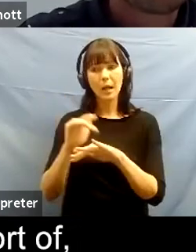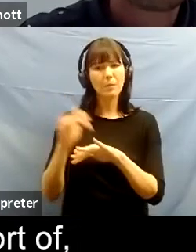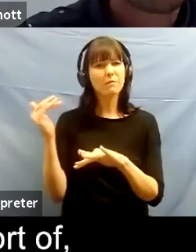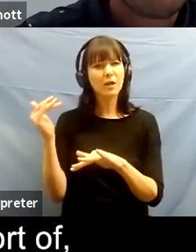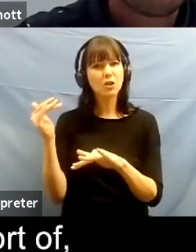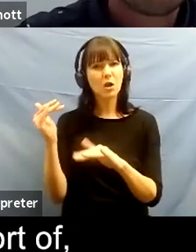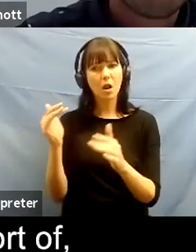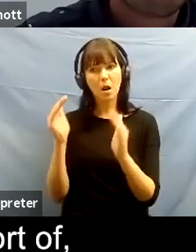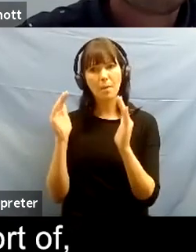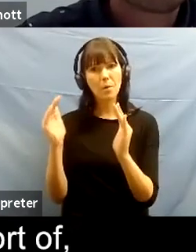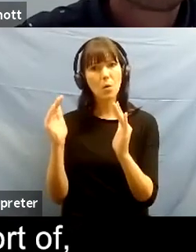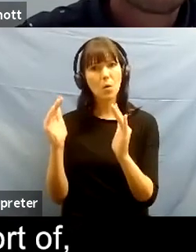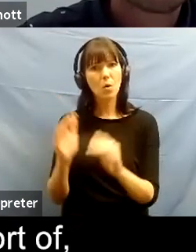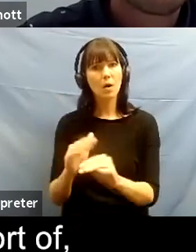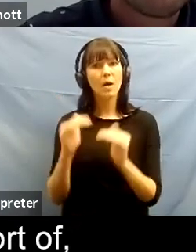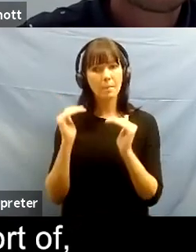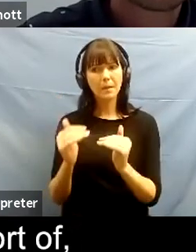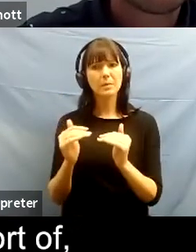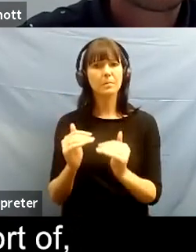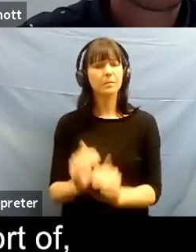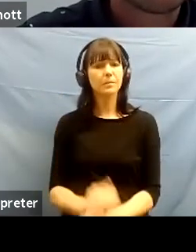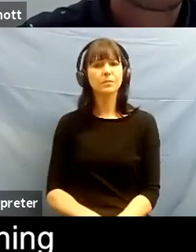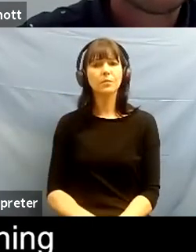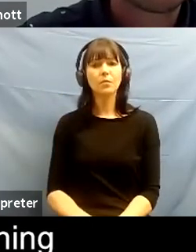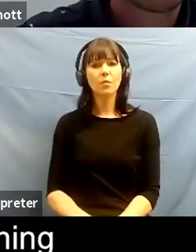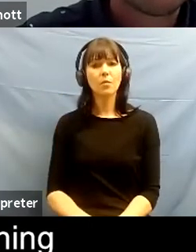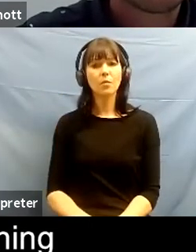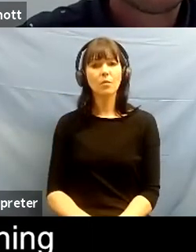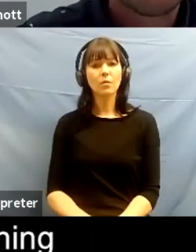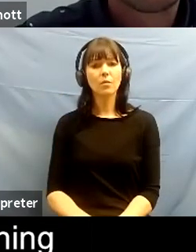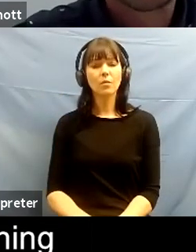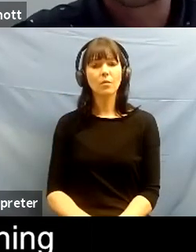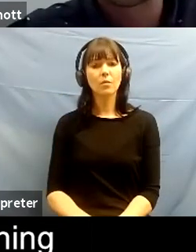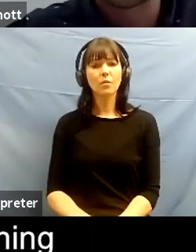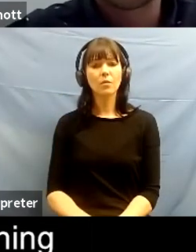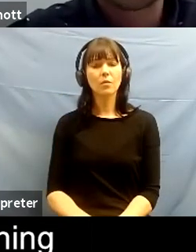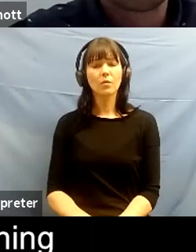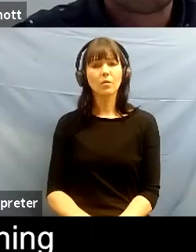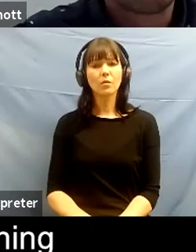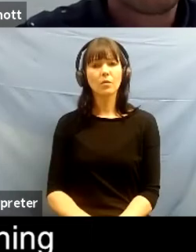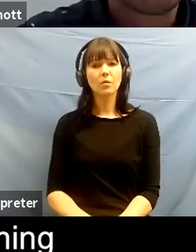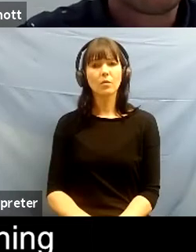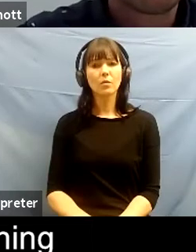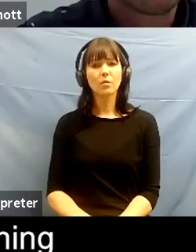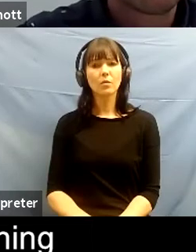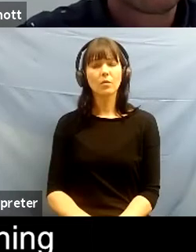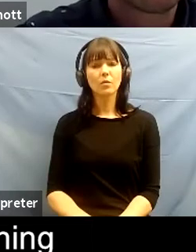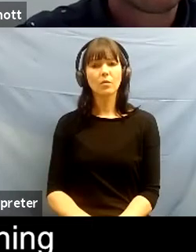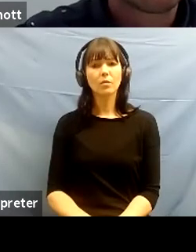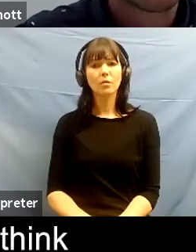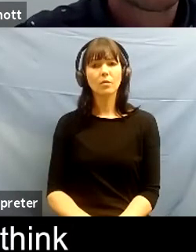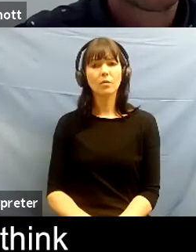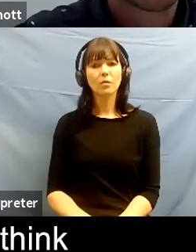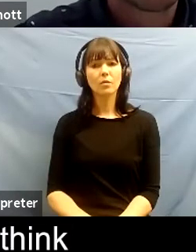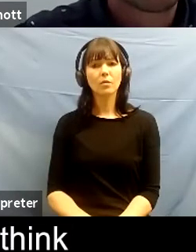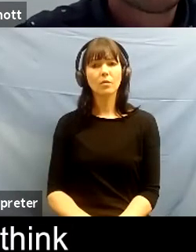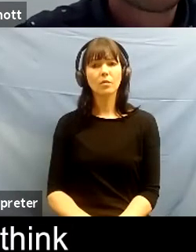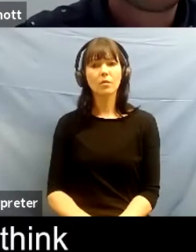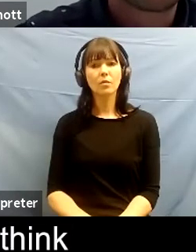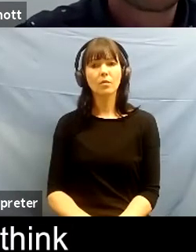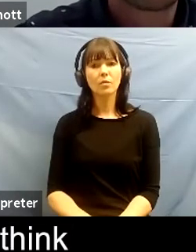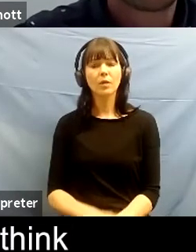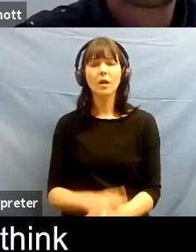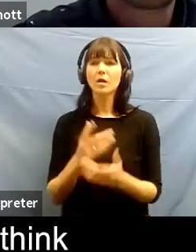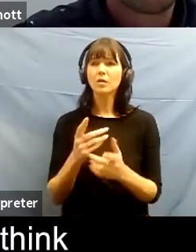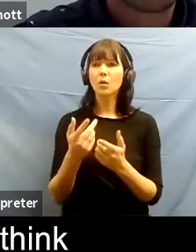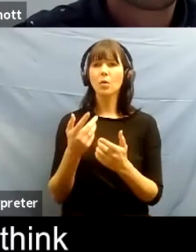of your work and that purpose that sort of maybe running alongside the therapeutic work sometimes but sometimes head butting